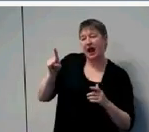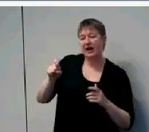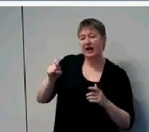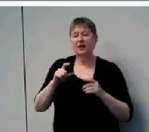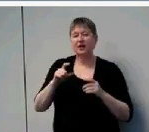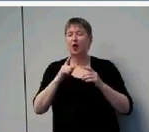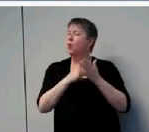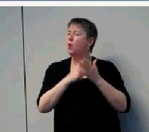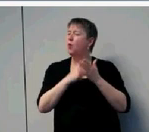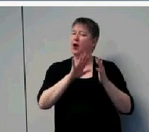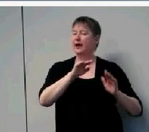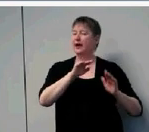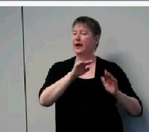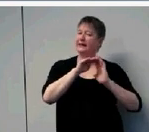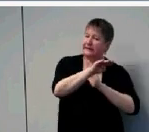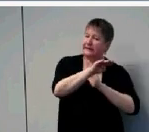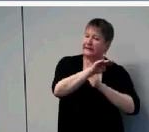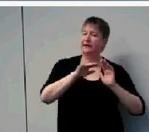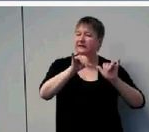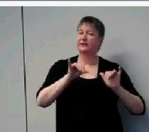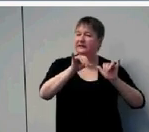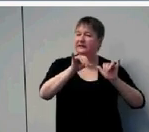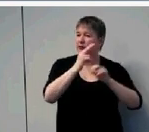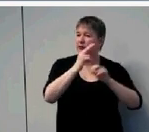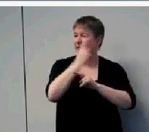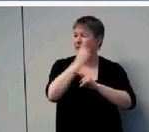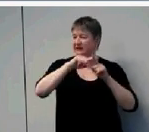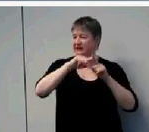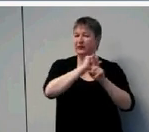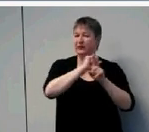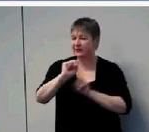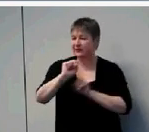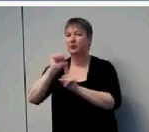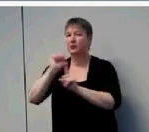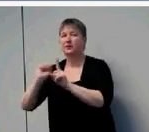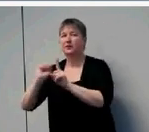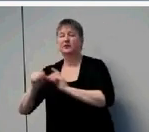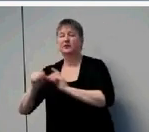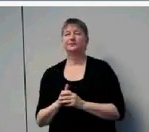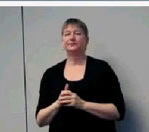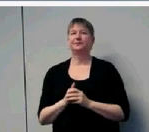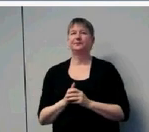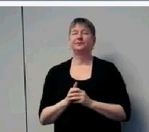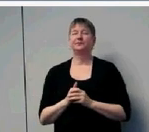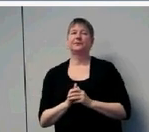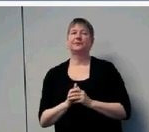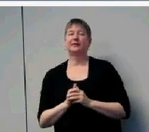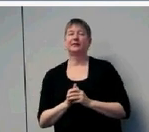about any challenges to hearing aid use. In this next section, I'm going to review some data from each of those.